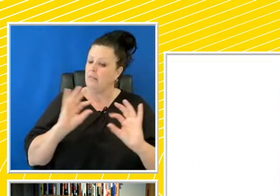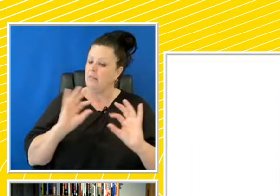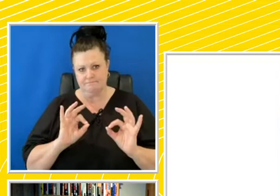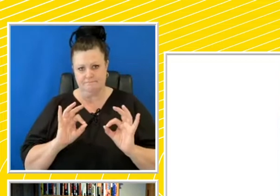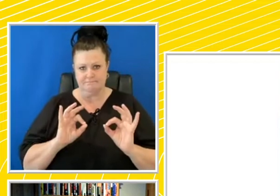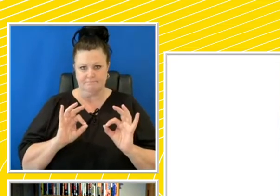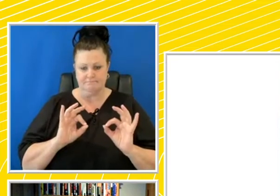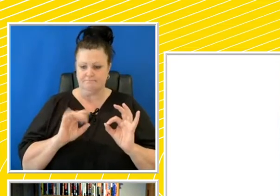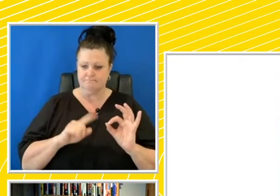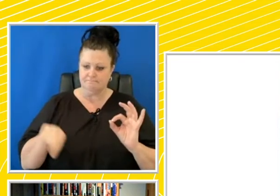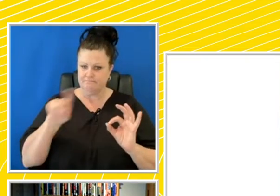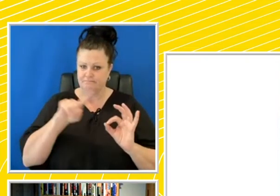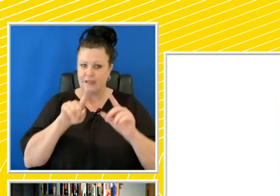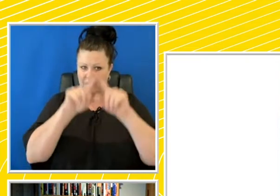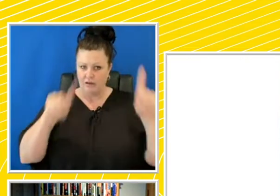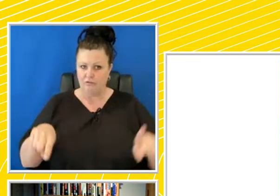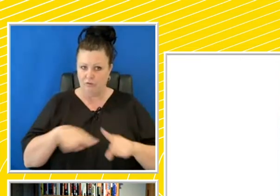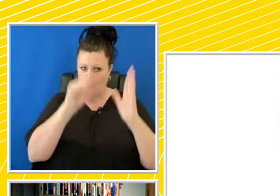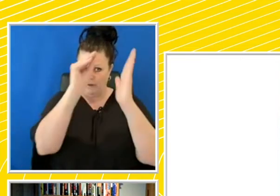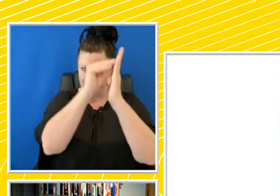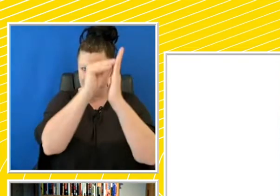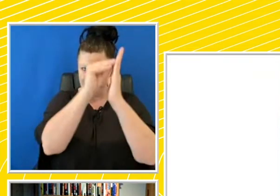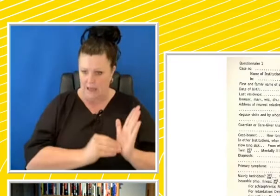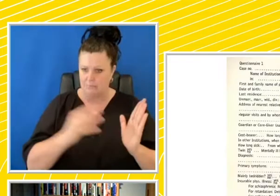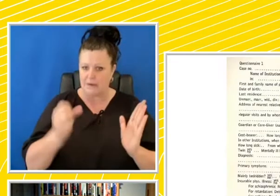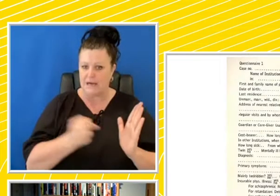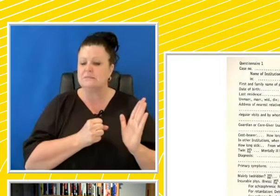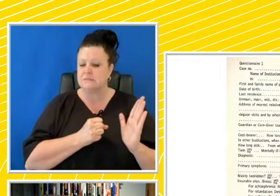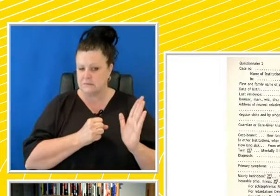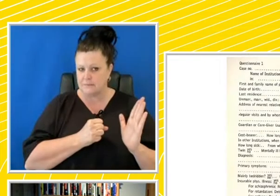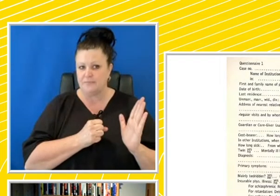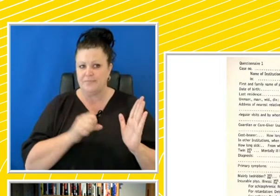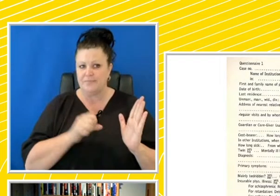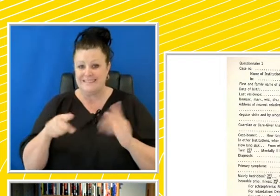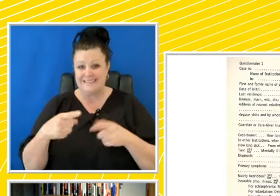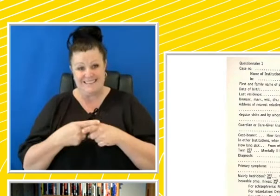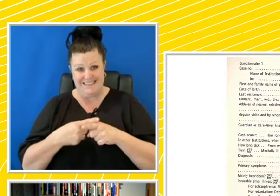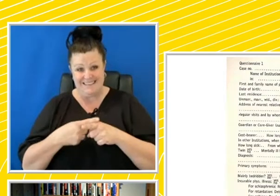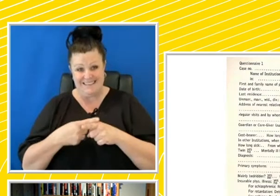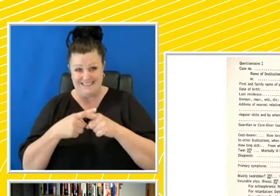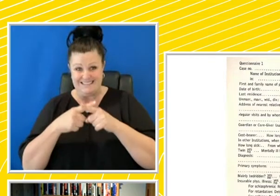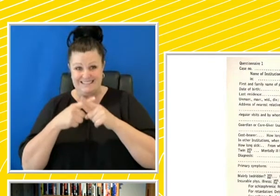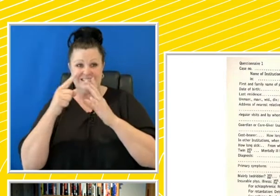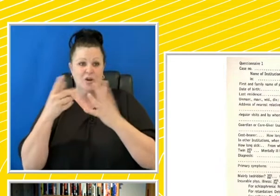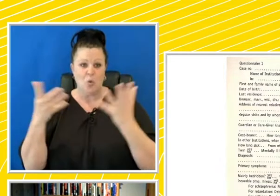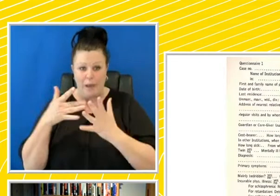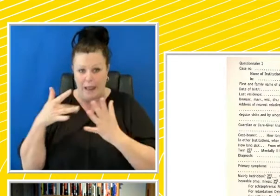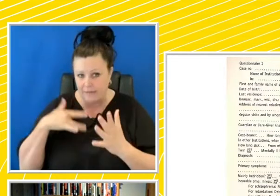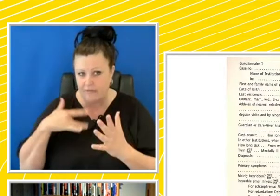these, this is what the forms look like. a blank one in English. So it's demographic details,